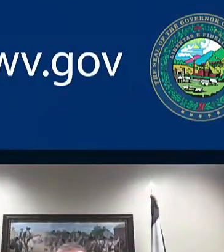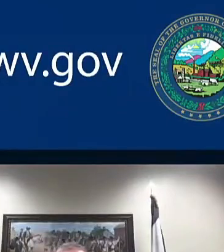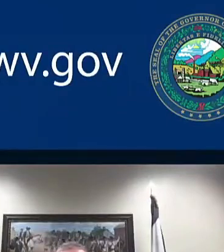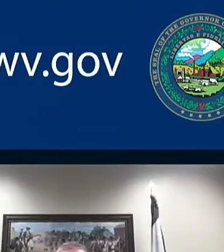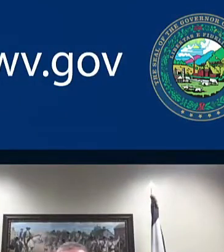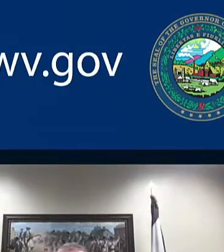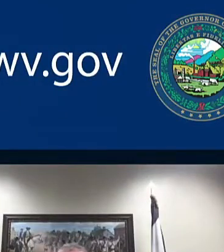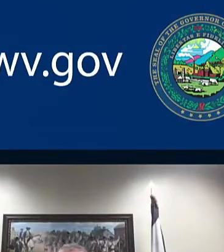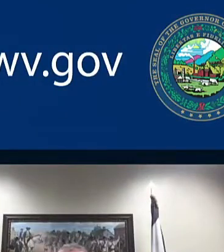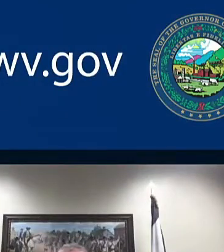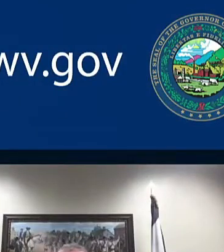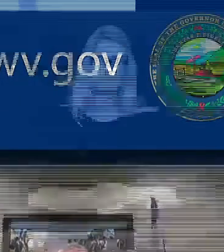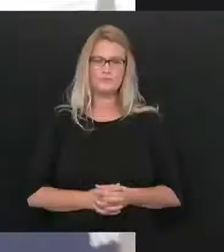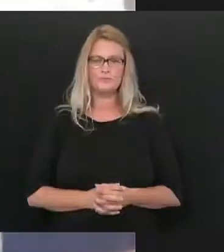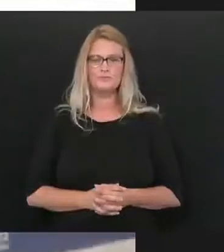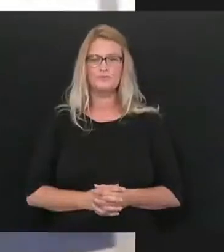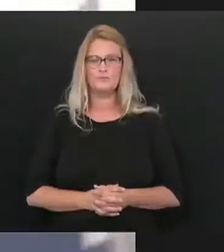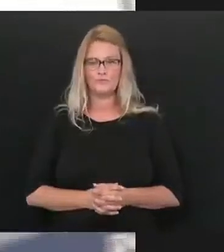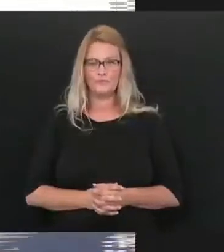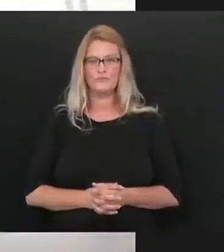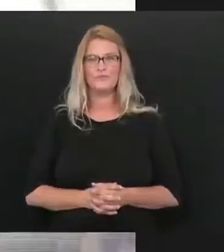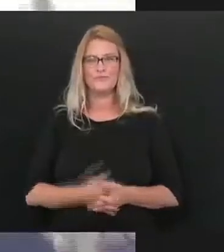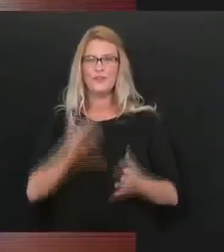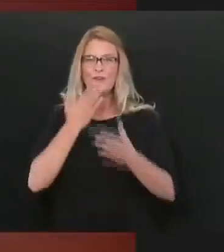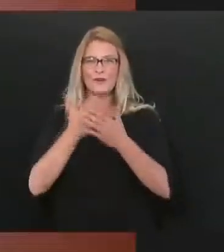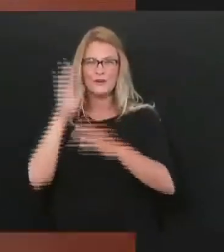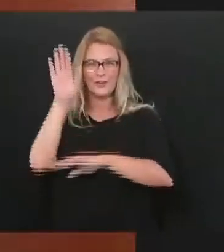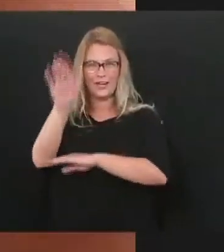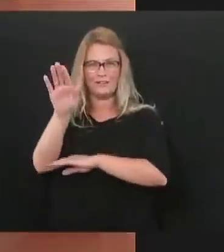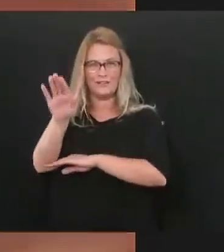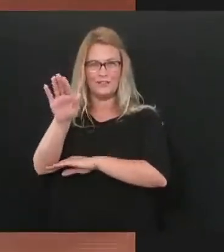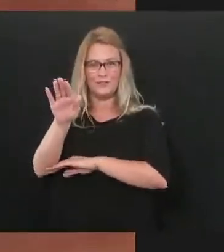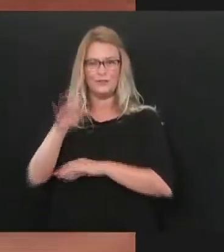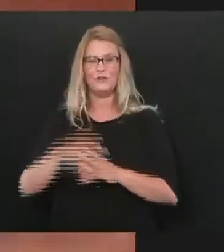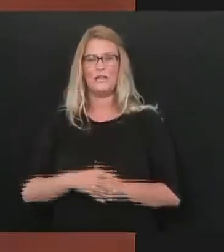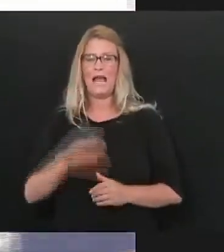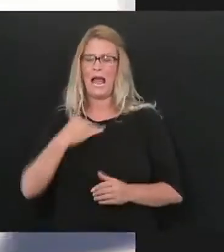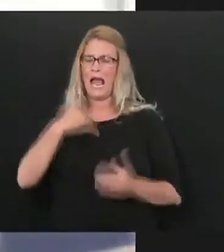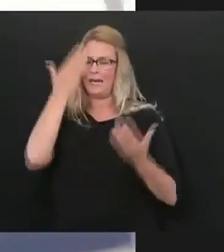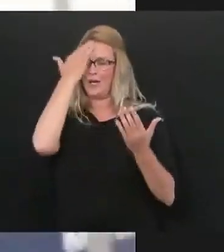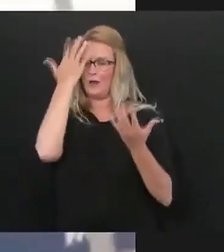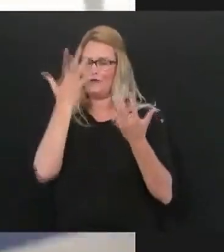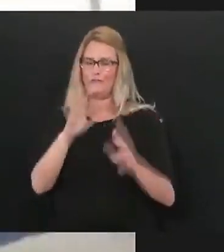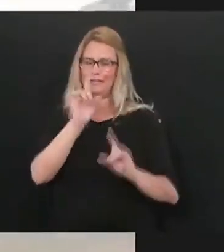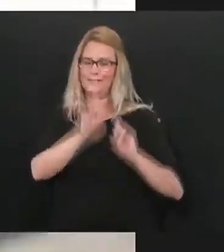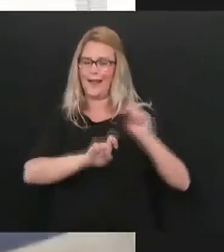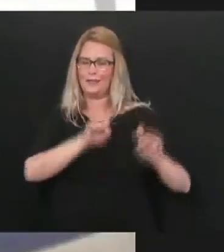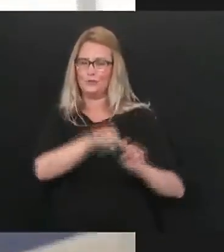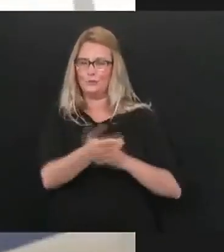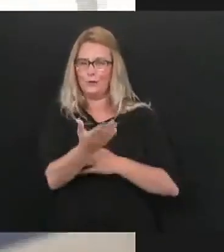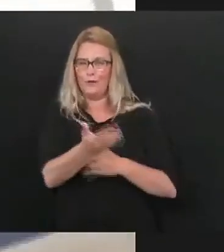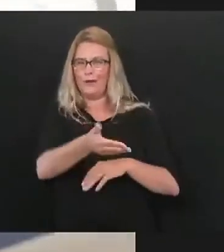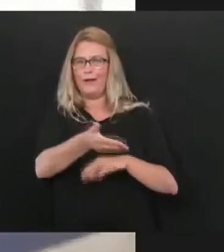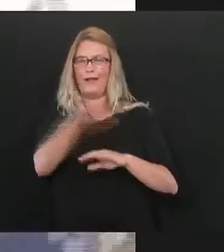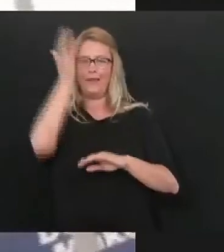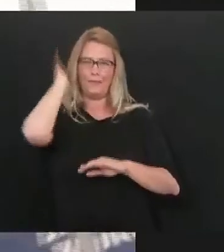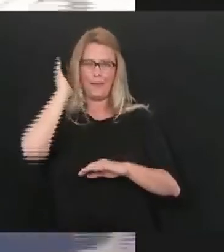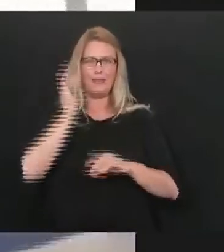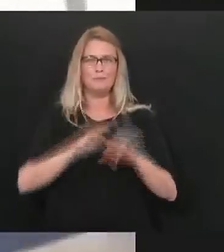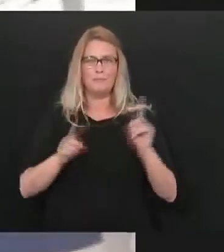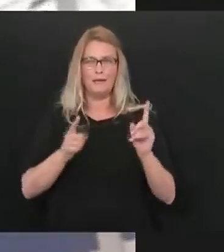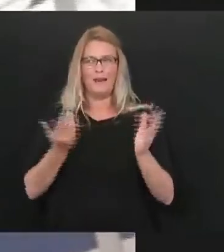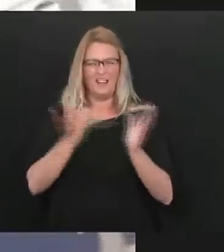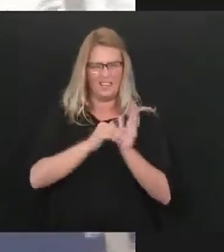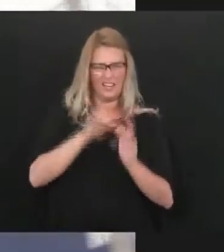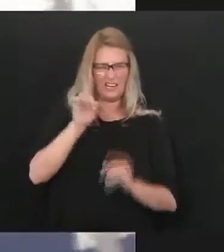good afternoon governor and cabinet members I know you've been asked this before in previous briefings governor but I think it has to be asked